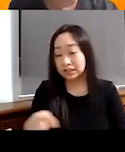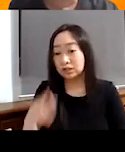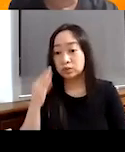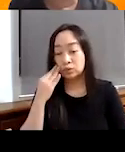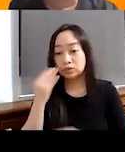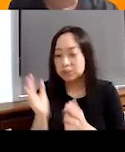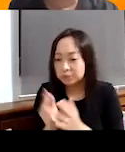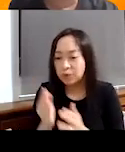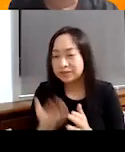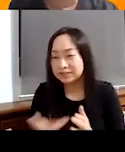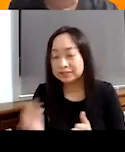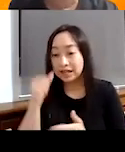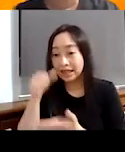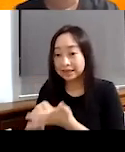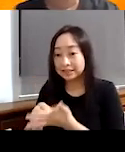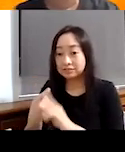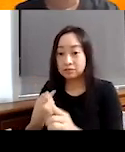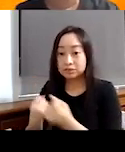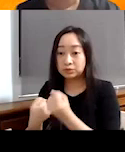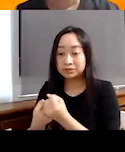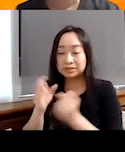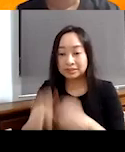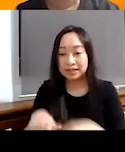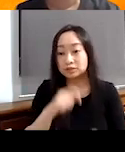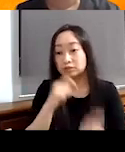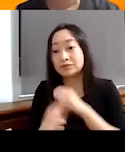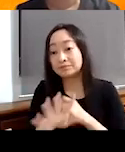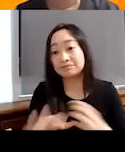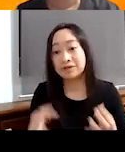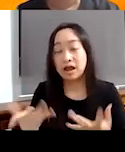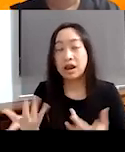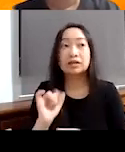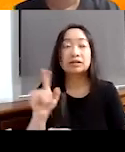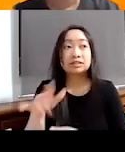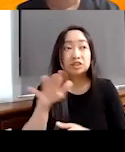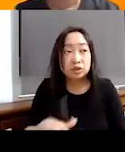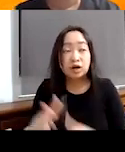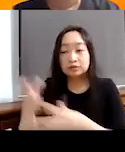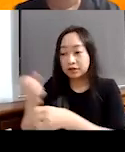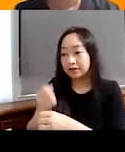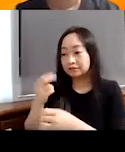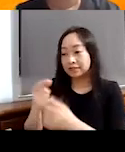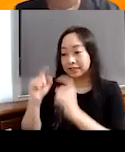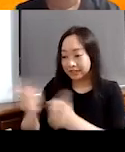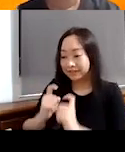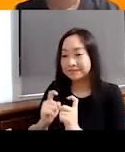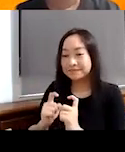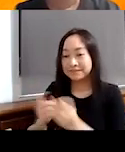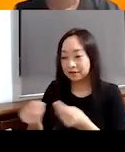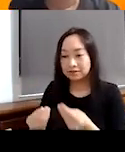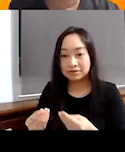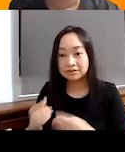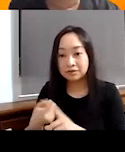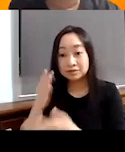small things, you know, a letter from a sponsor can be transformative. Um, a child receiving a gift notification, you know, a gift from somebody